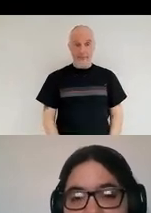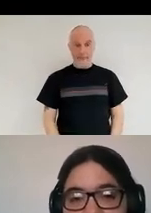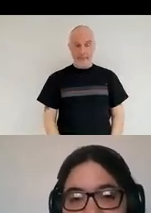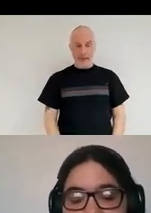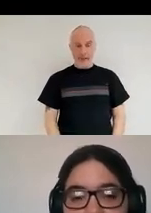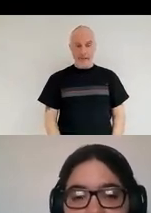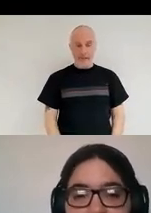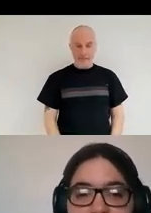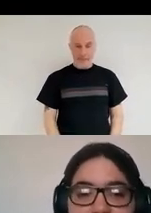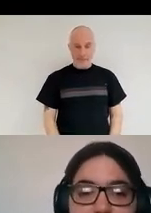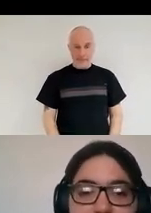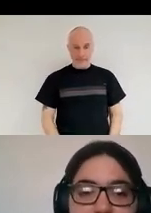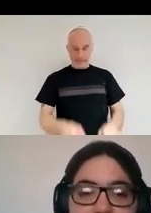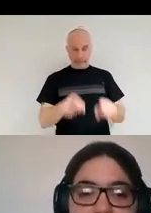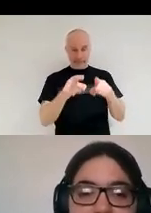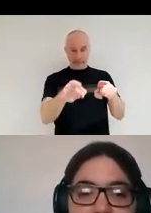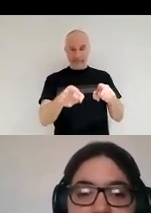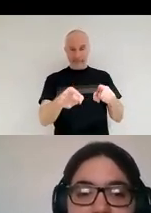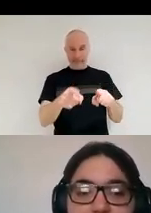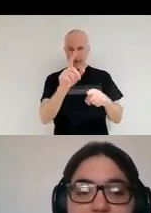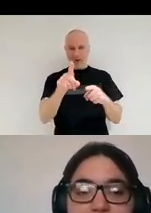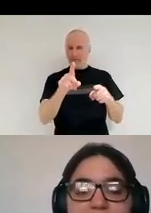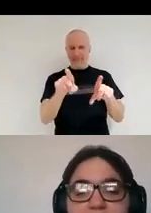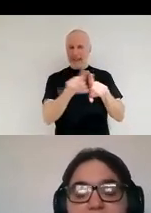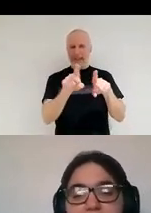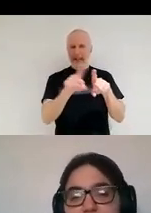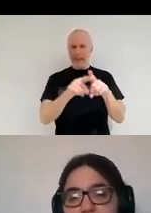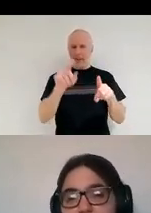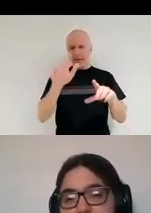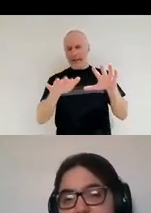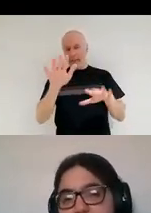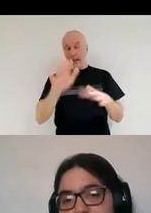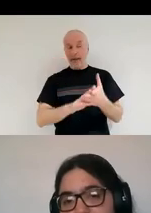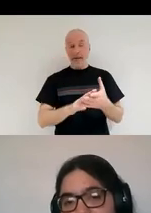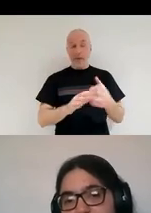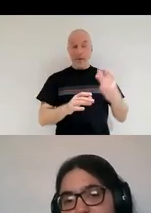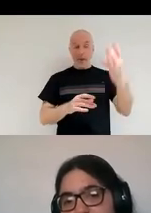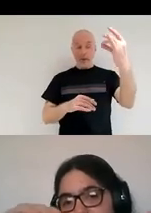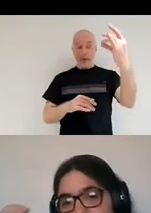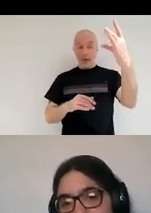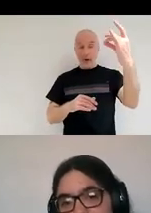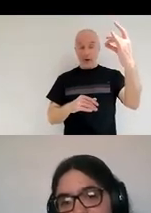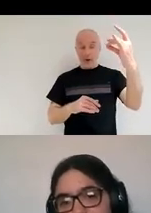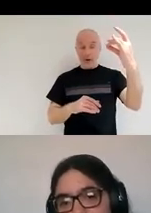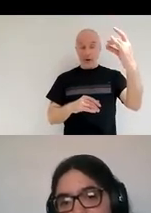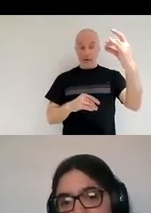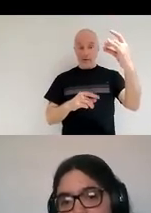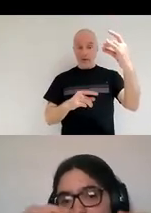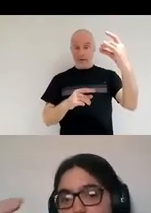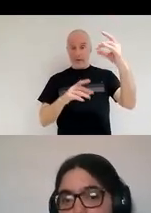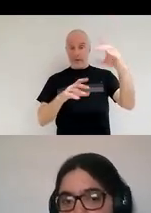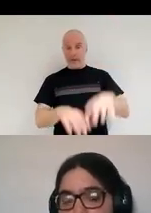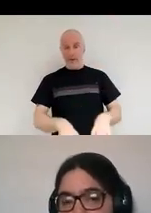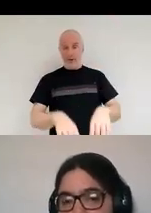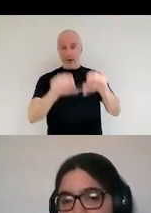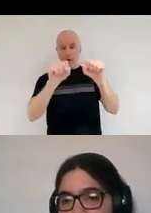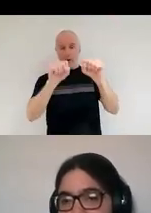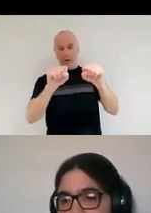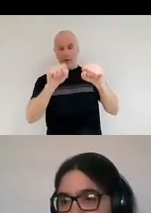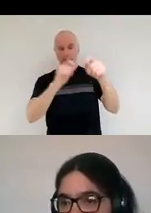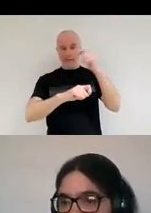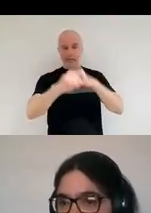that, but it's a similar concept. So here, if you have a star, the stars kind of start making those holes